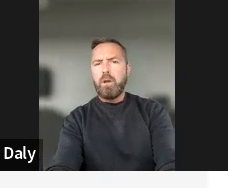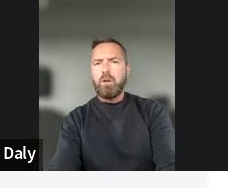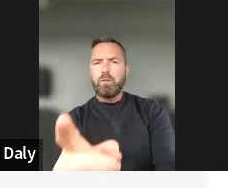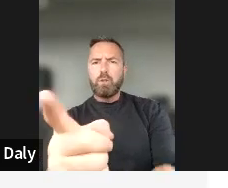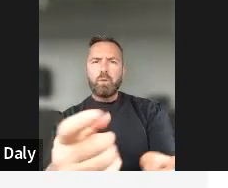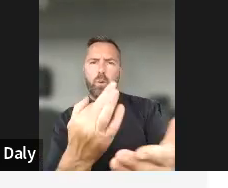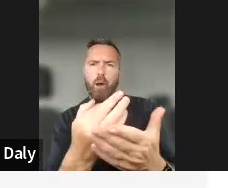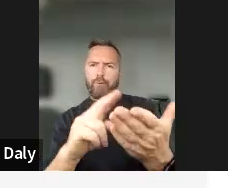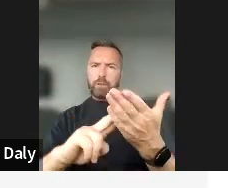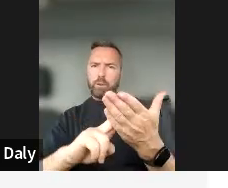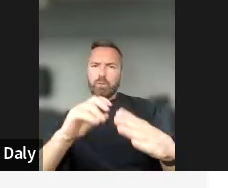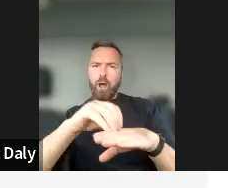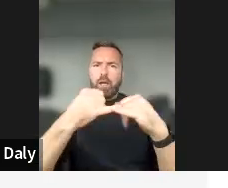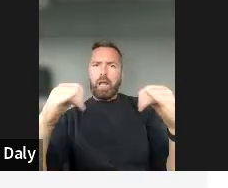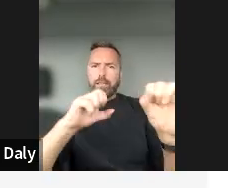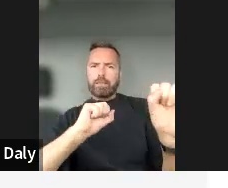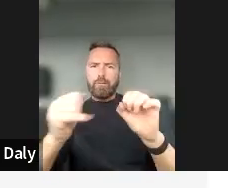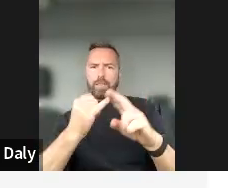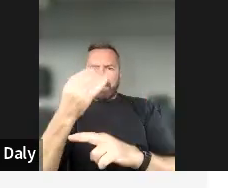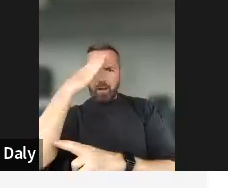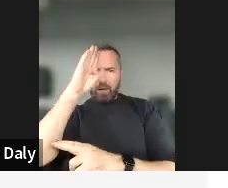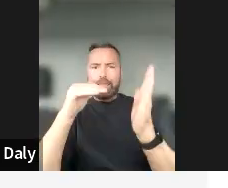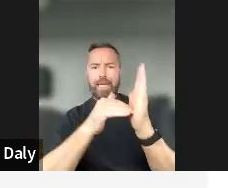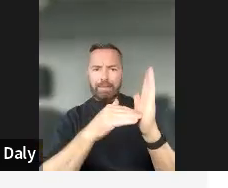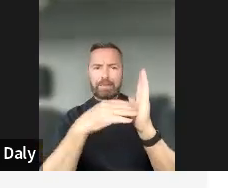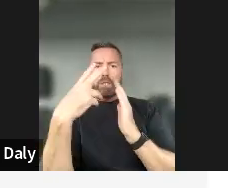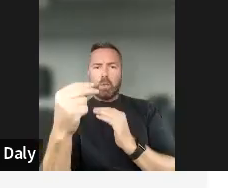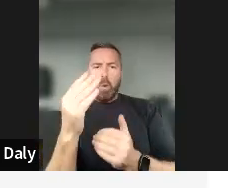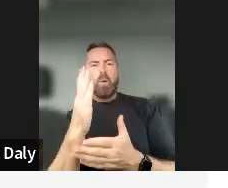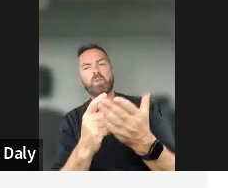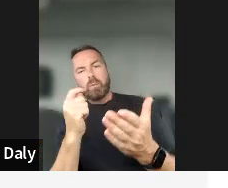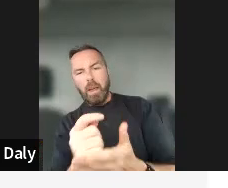-government public services in Ireland? Yes, no, or sometimes?